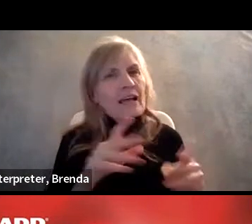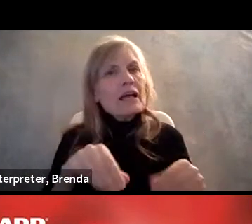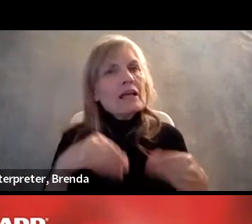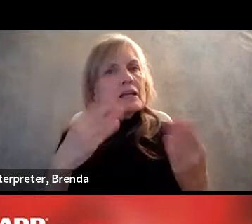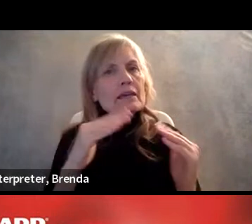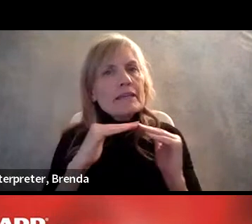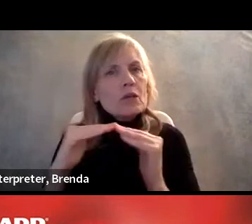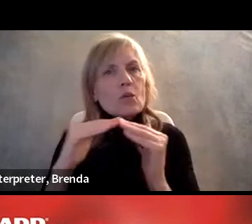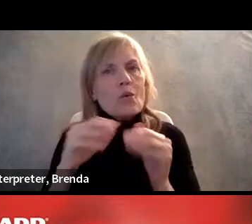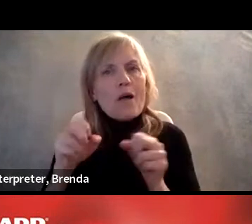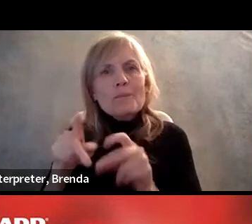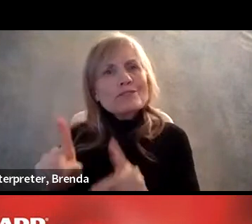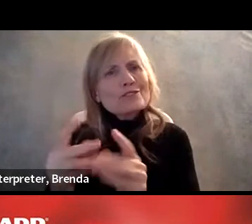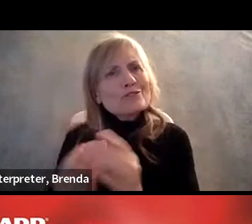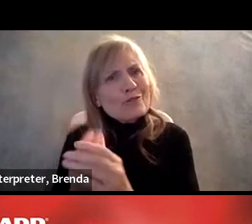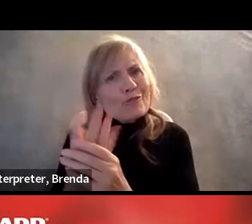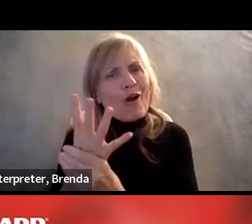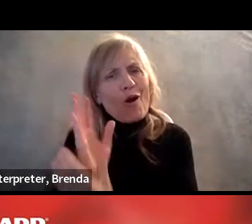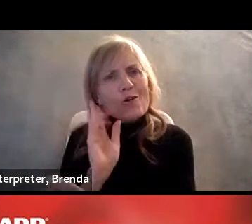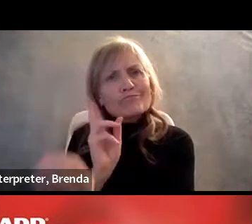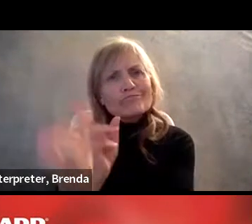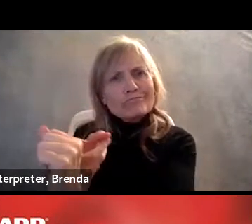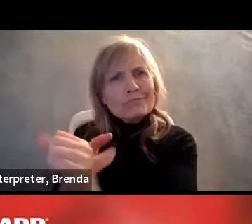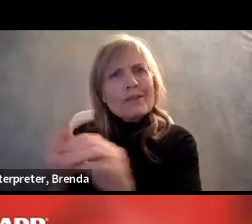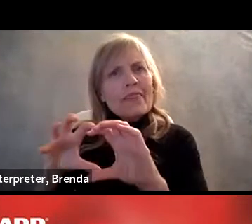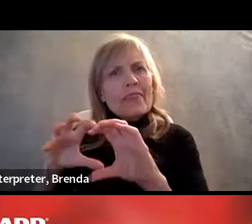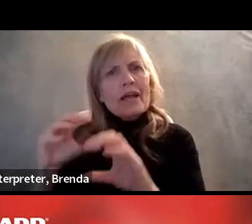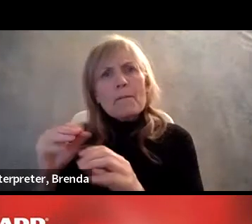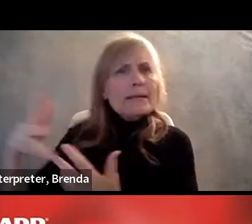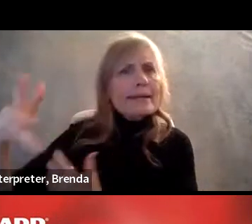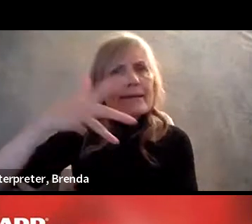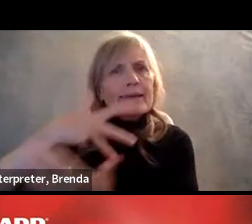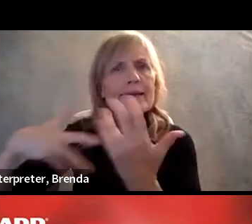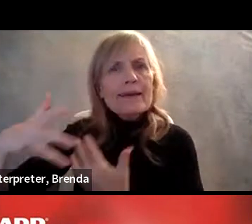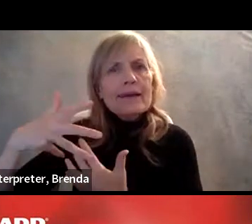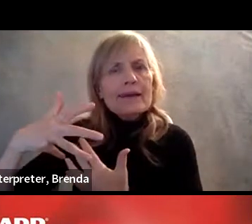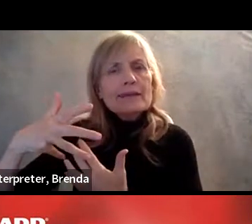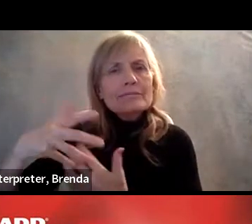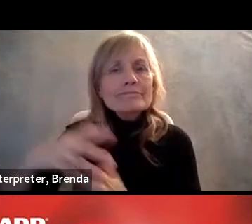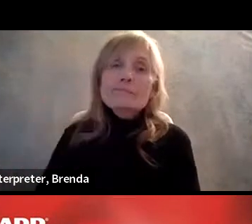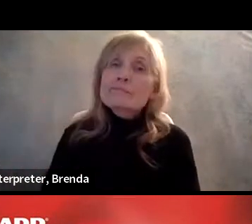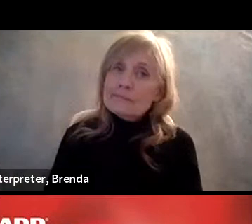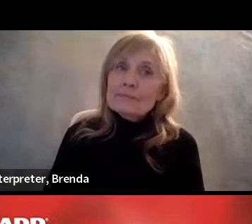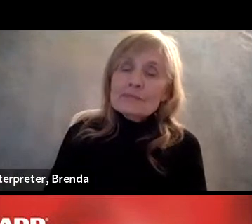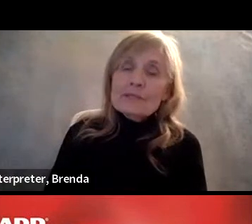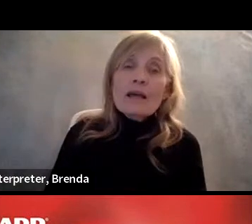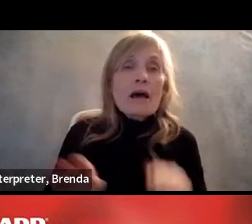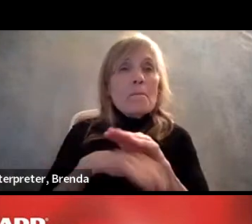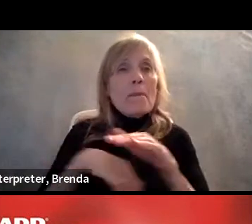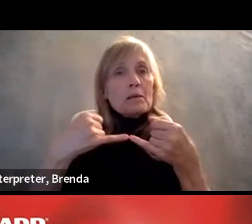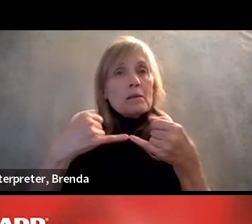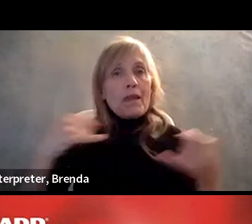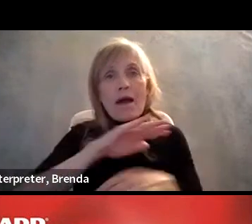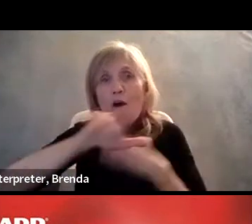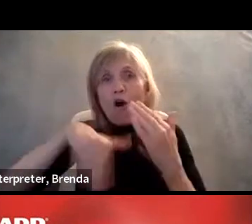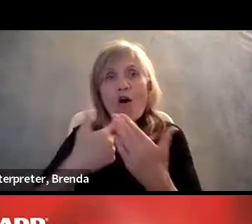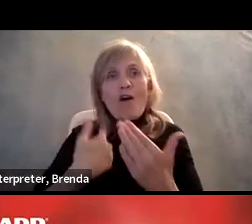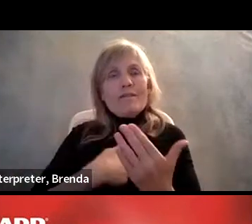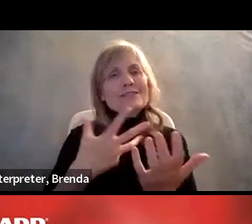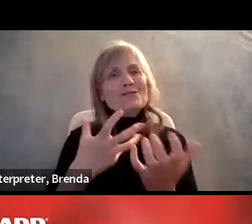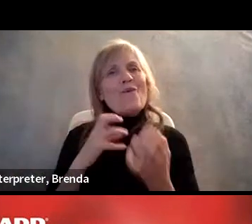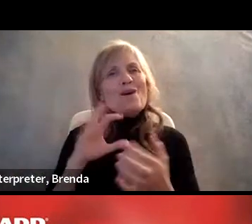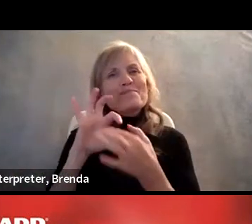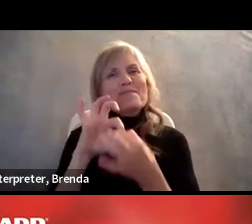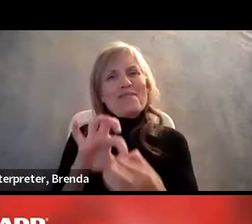And then last, I think for all of us, we just want to feel like we belong. And if you don't isolate these